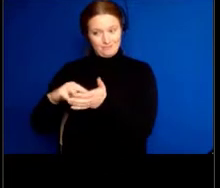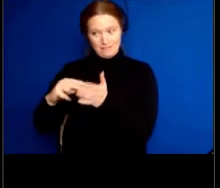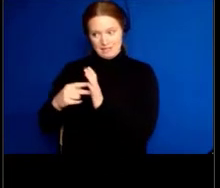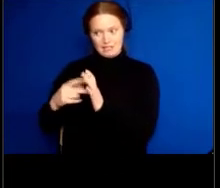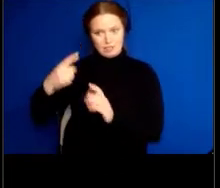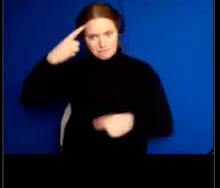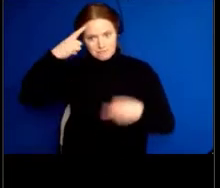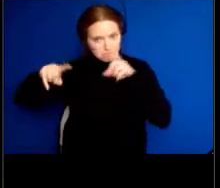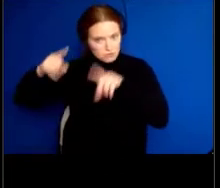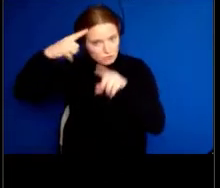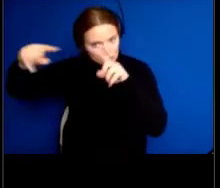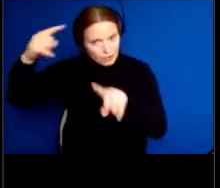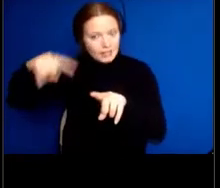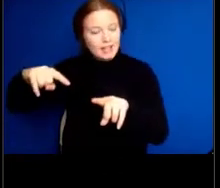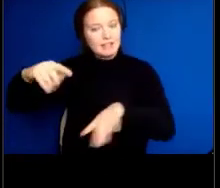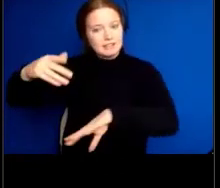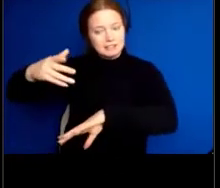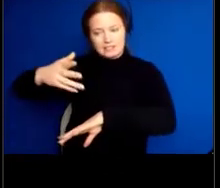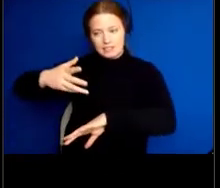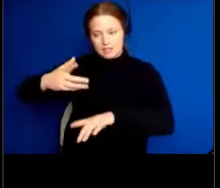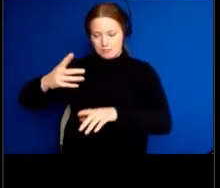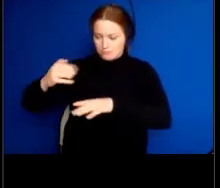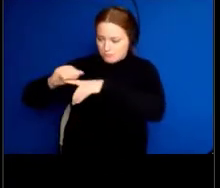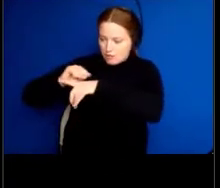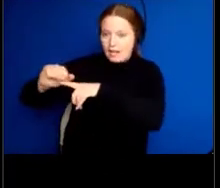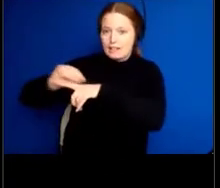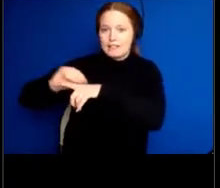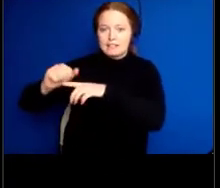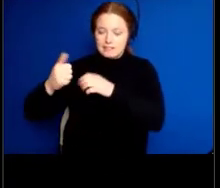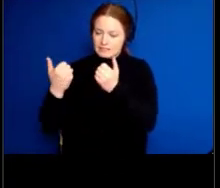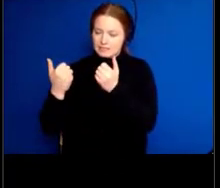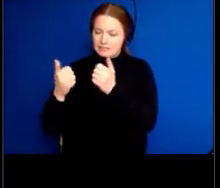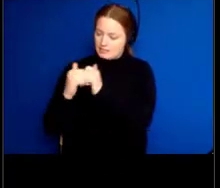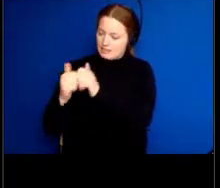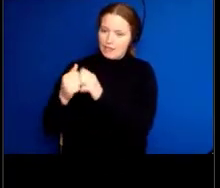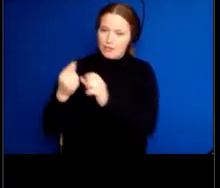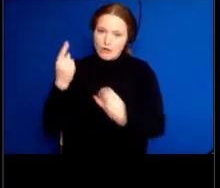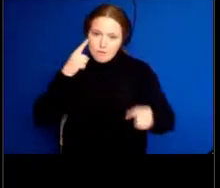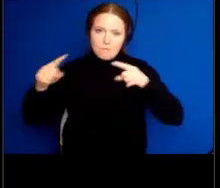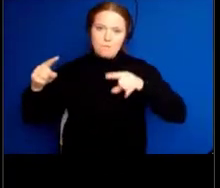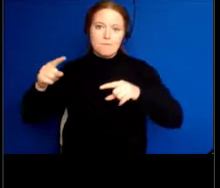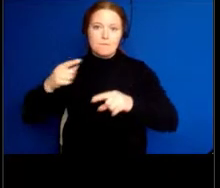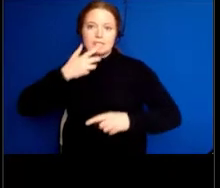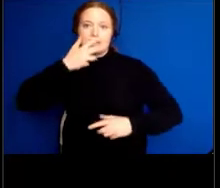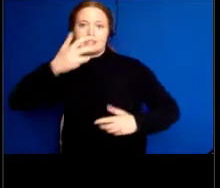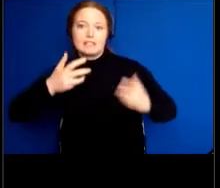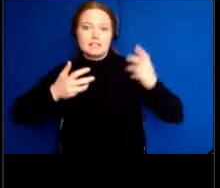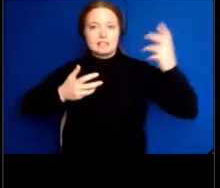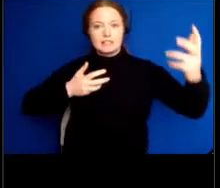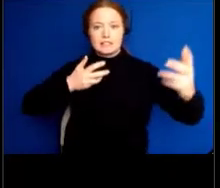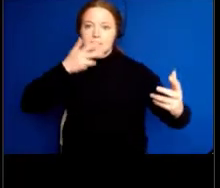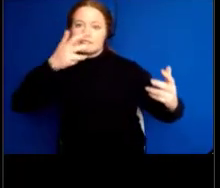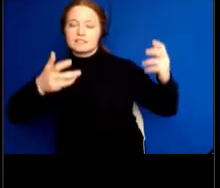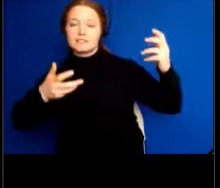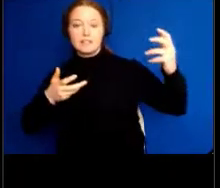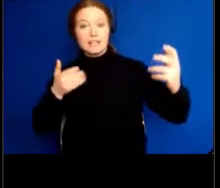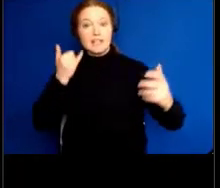if you do it for any length of time, you can also start to share feelings that way.